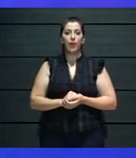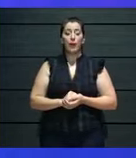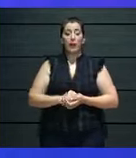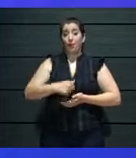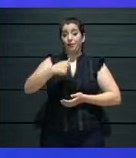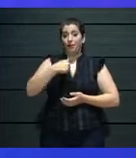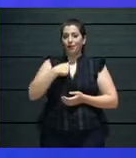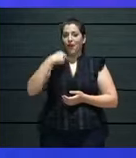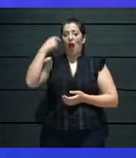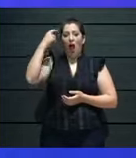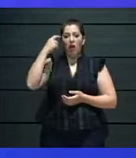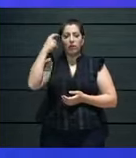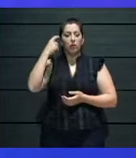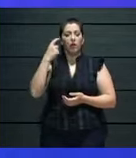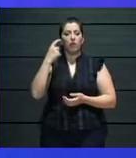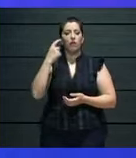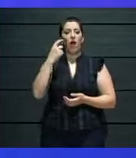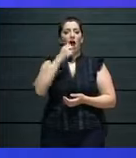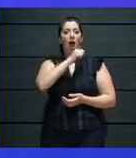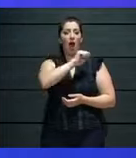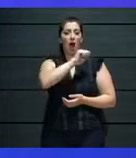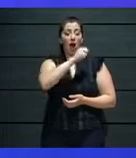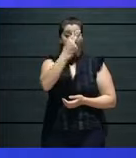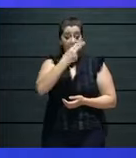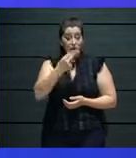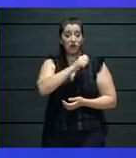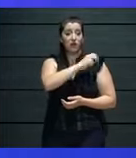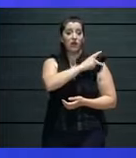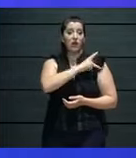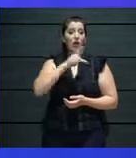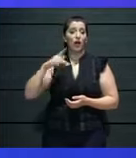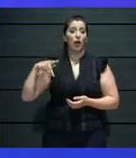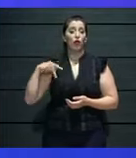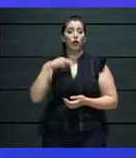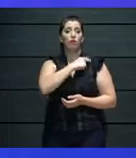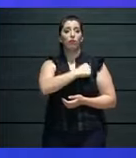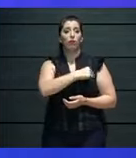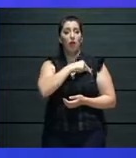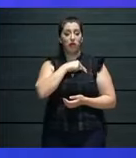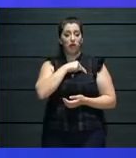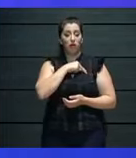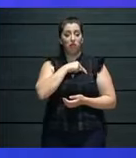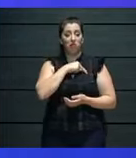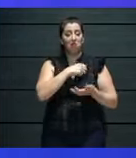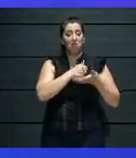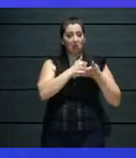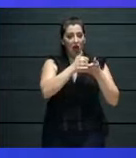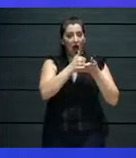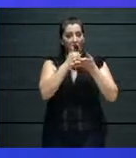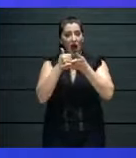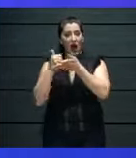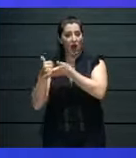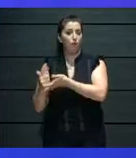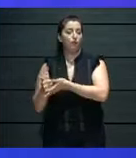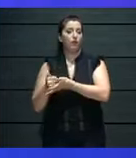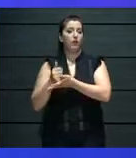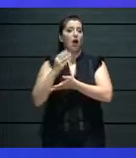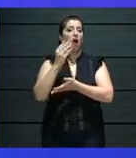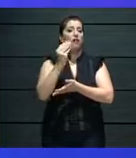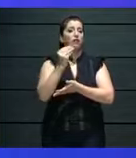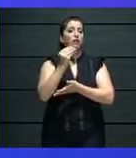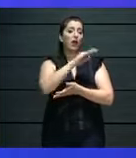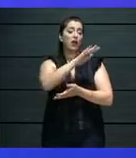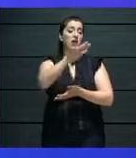of the pandemic, and turned to digitized platforms